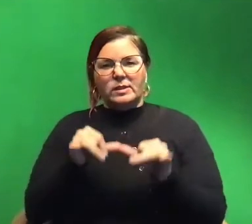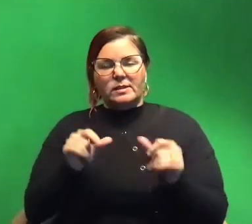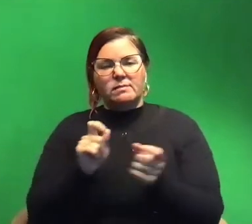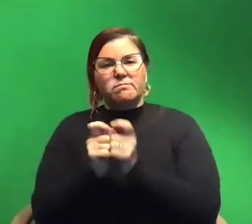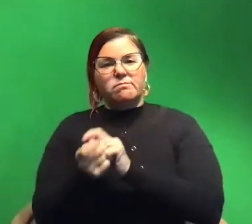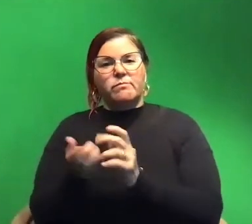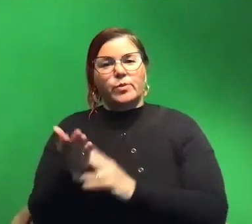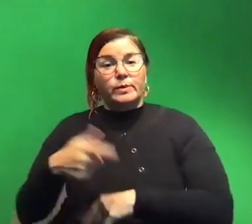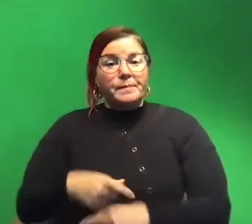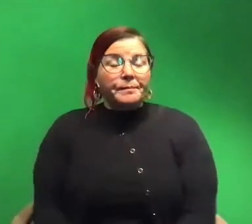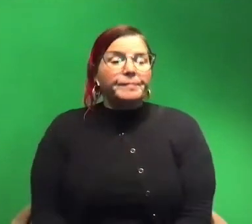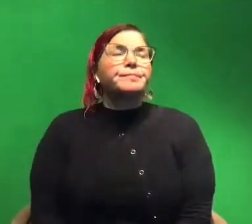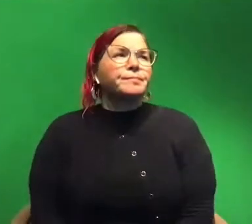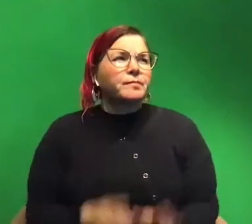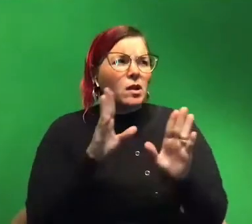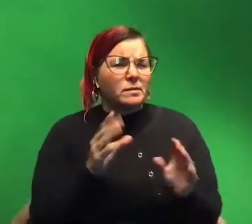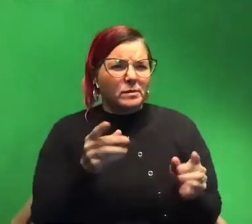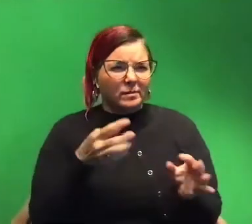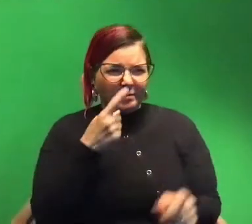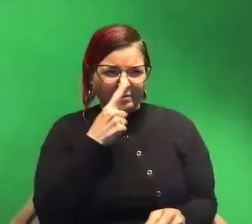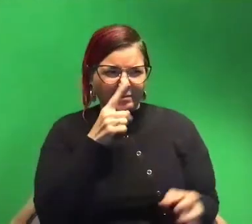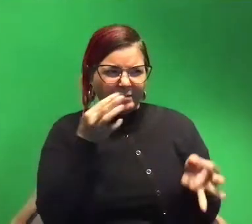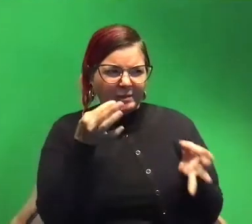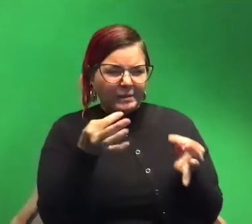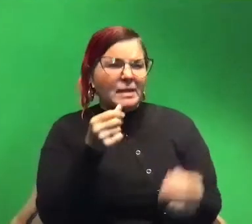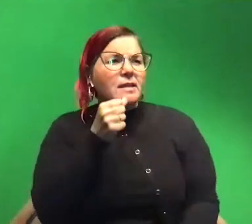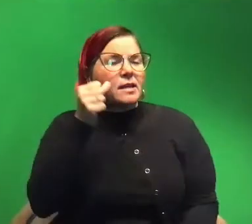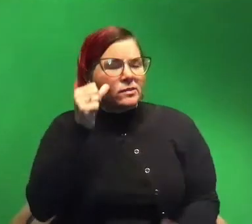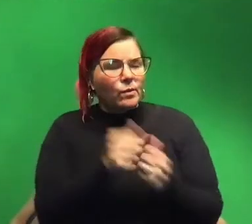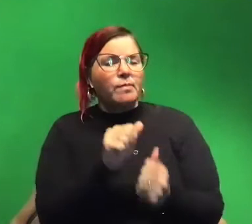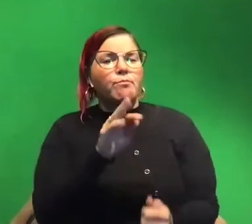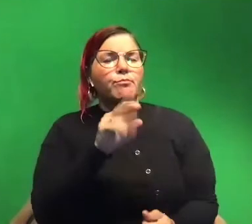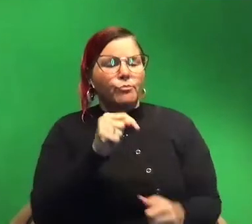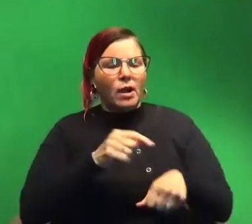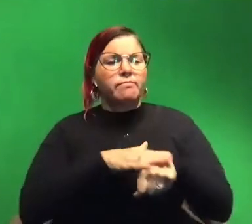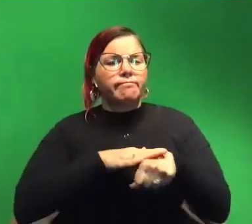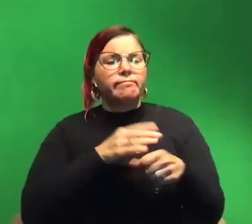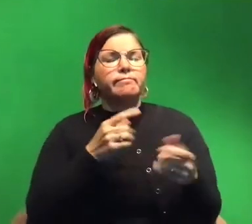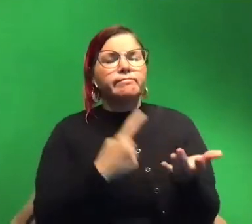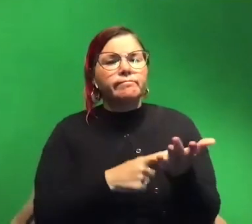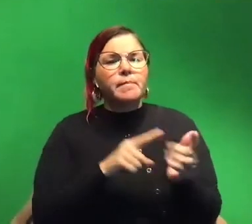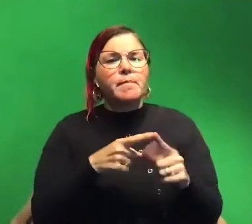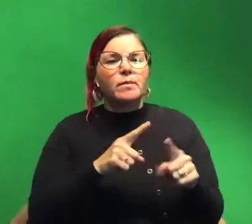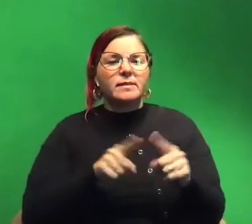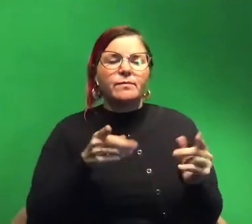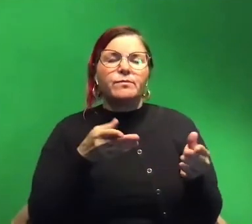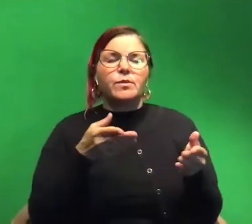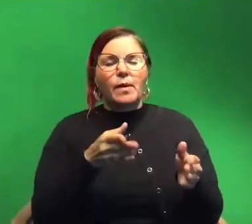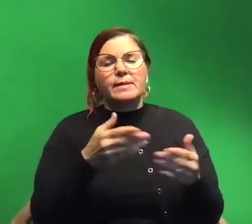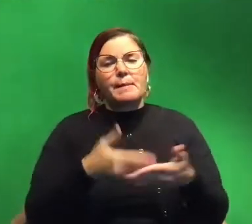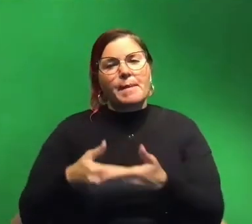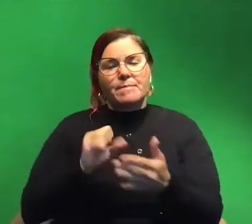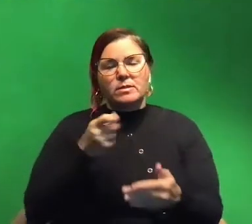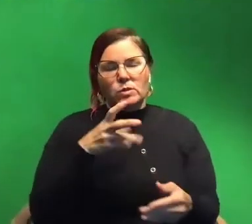Awesome. Okay so can we go over like so yesterday with Brett we talked a little bit about the different ways that a baby squid can be a baby squid